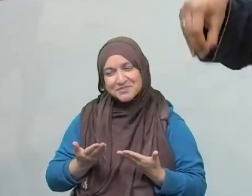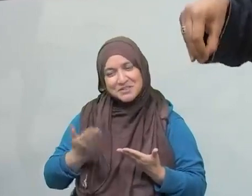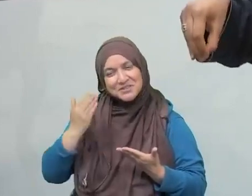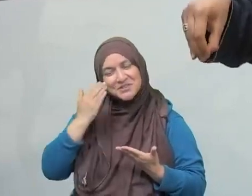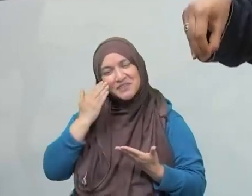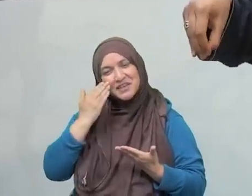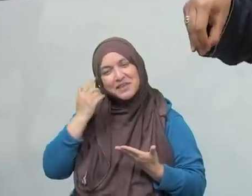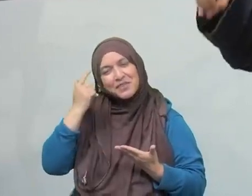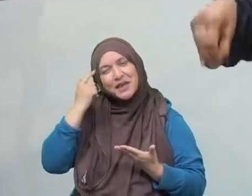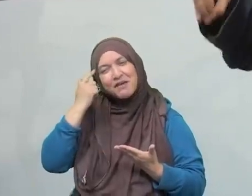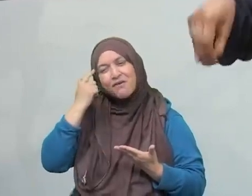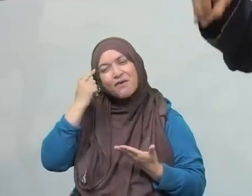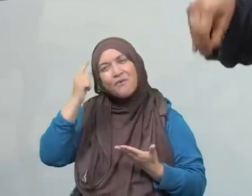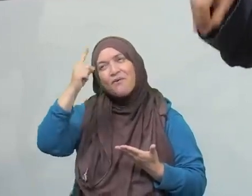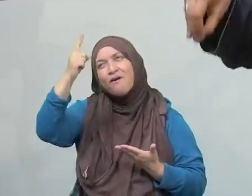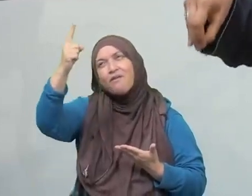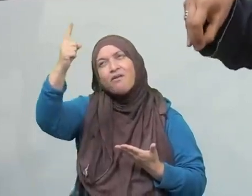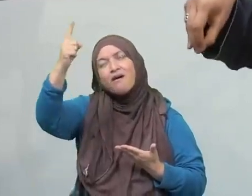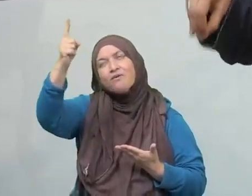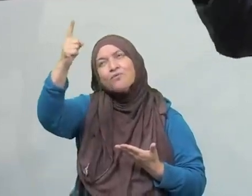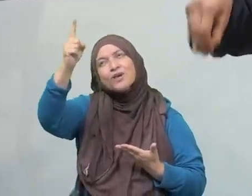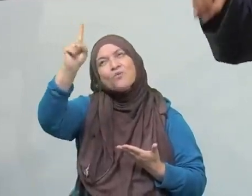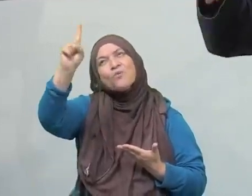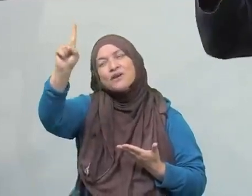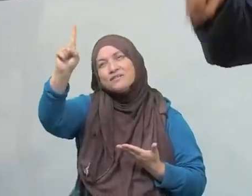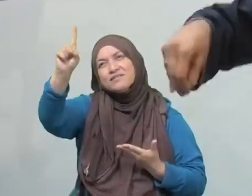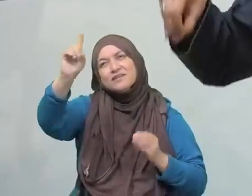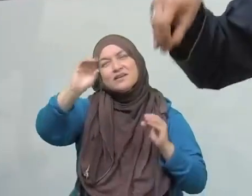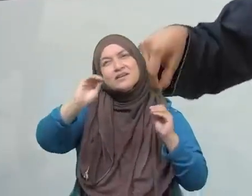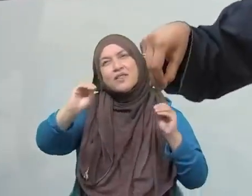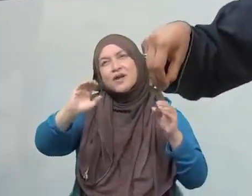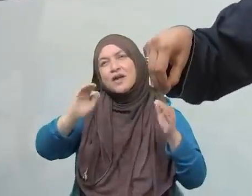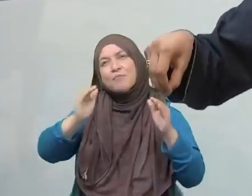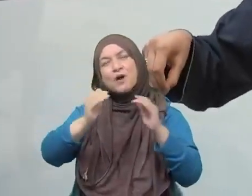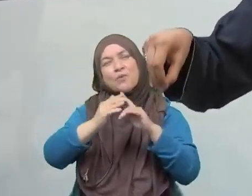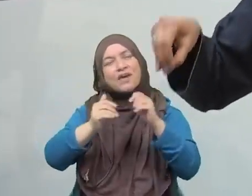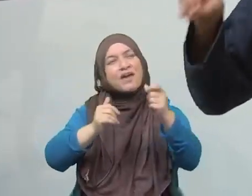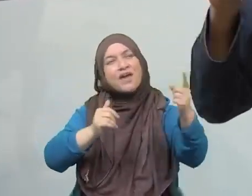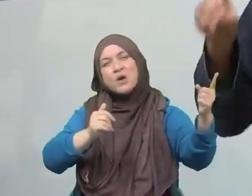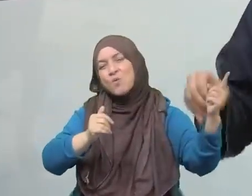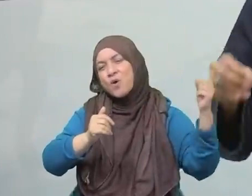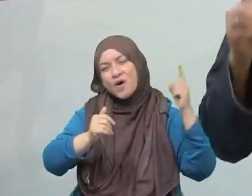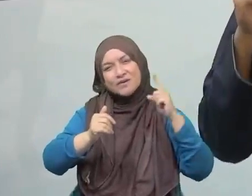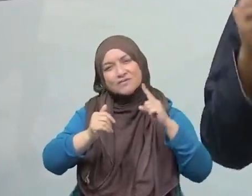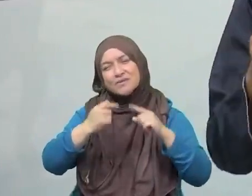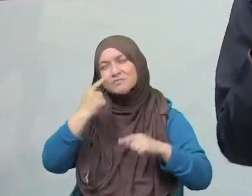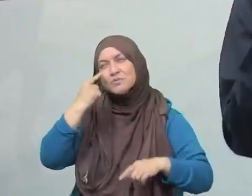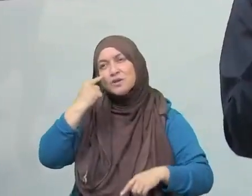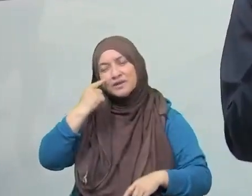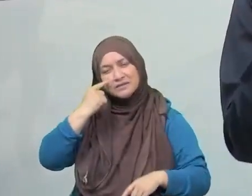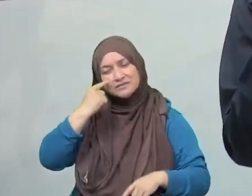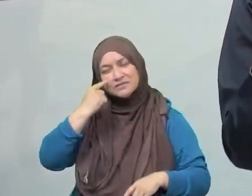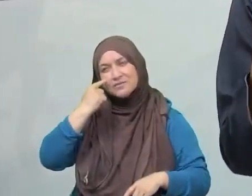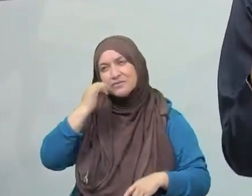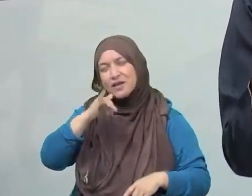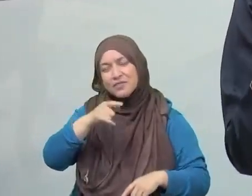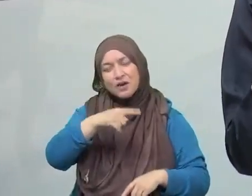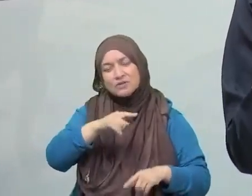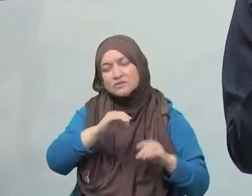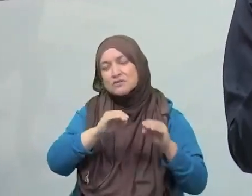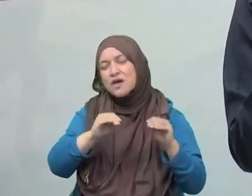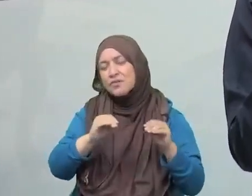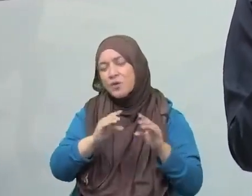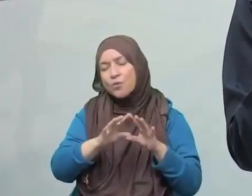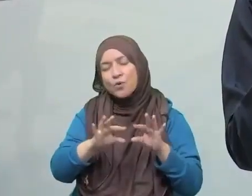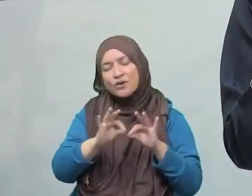the culmination of that oneness of Allah or of the days of Hajj, you affirm in the most beautiful way the oneness of